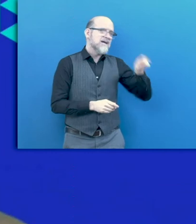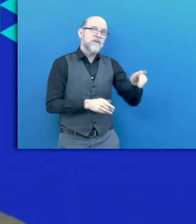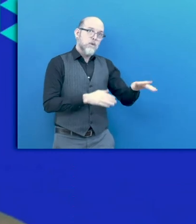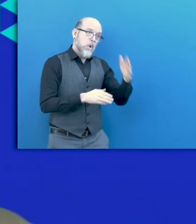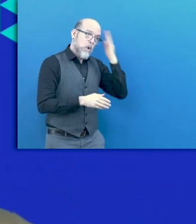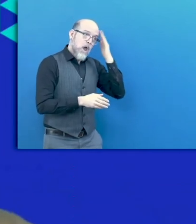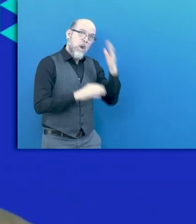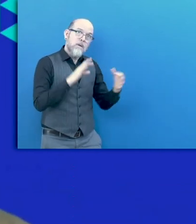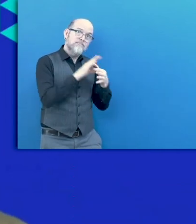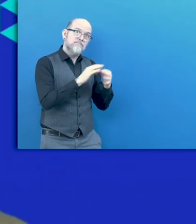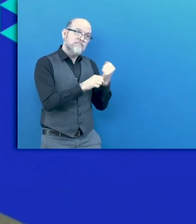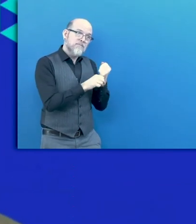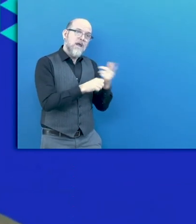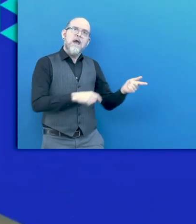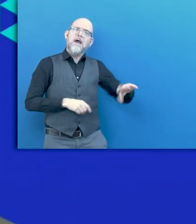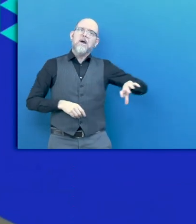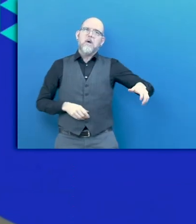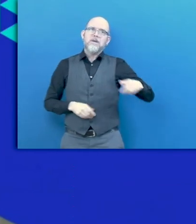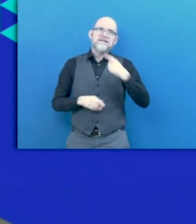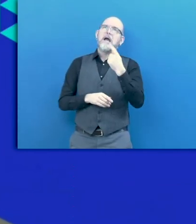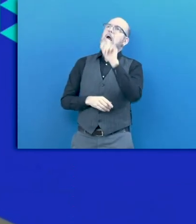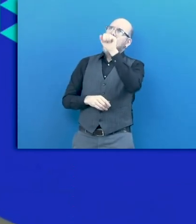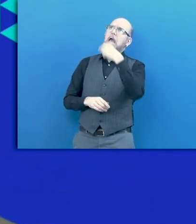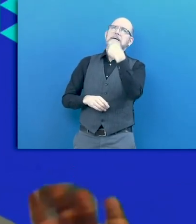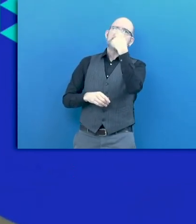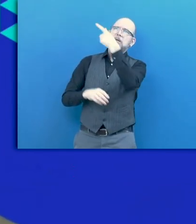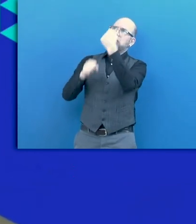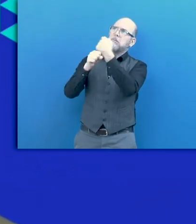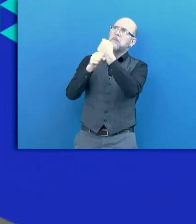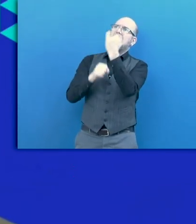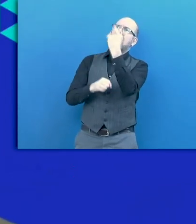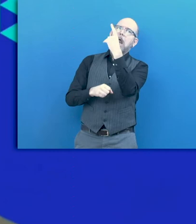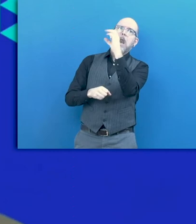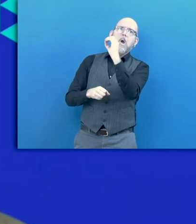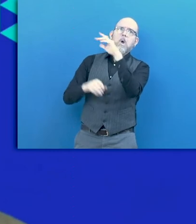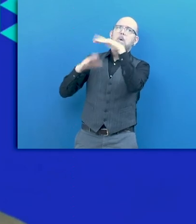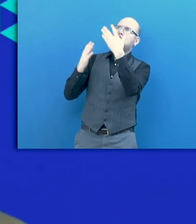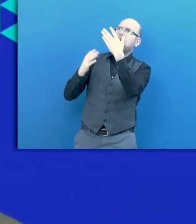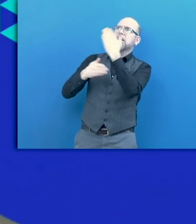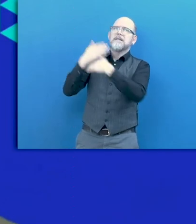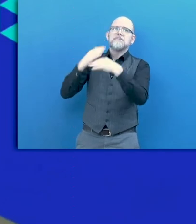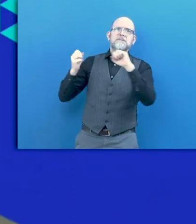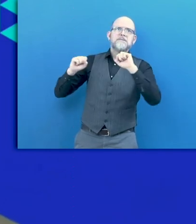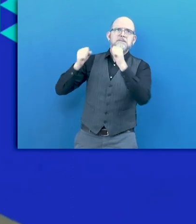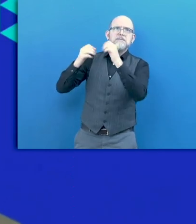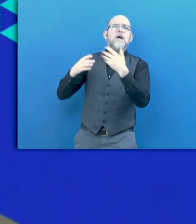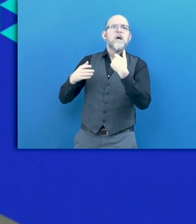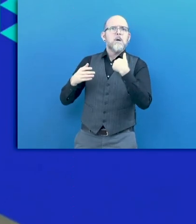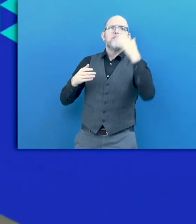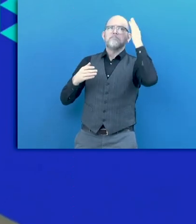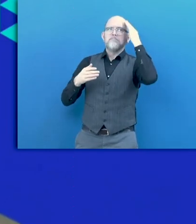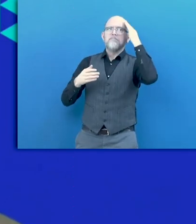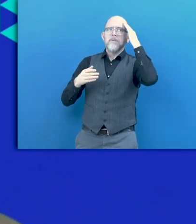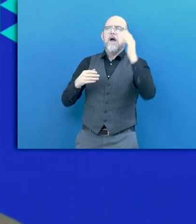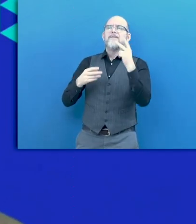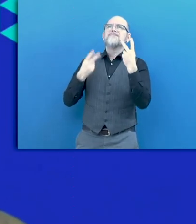will not give any name, but this specific company is a member of the ILO Global Business and Disability Network, is also a member of Valuable 500,